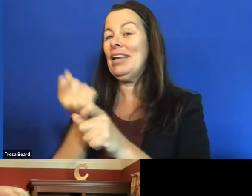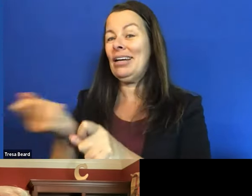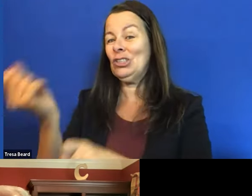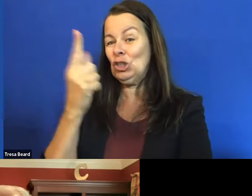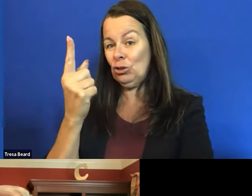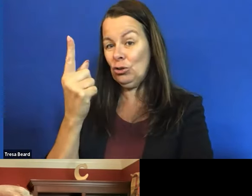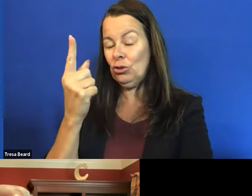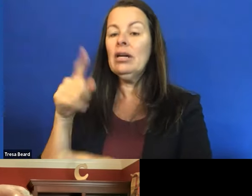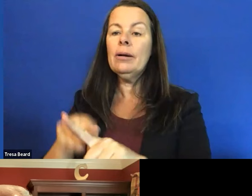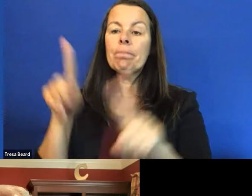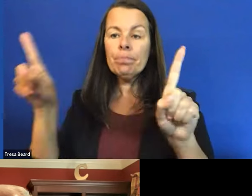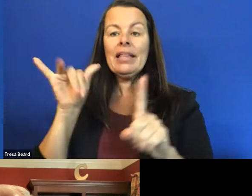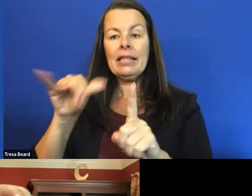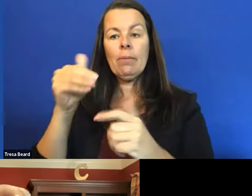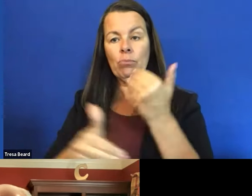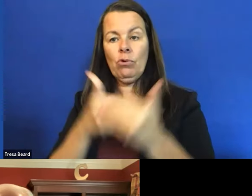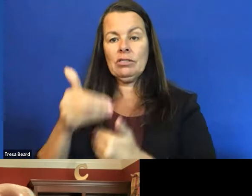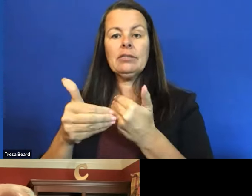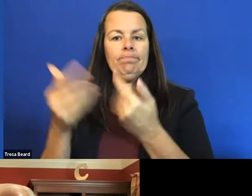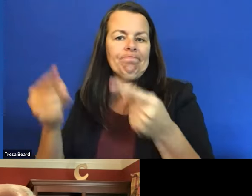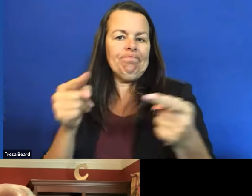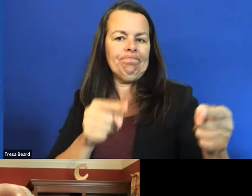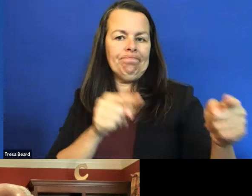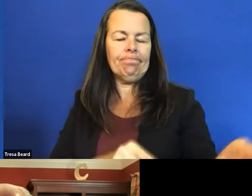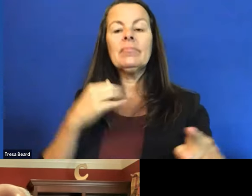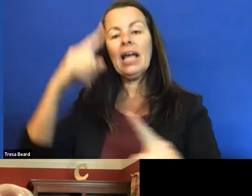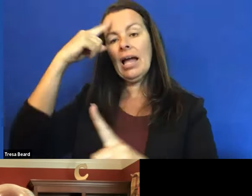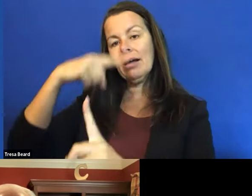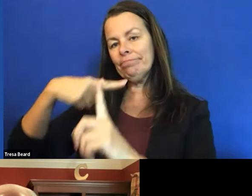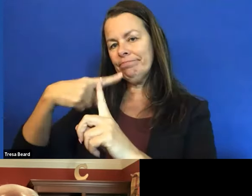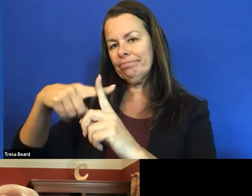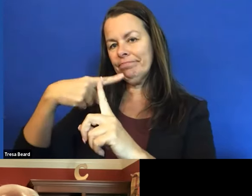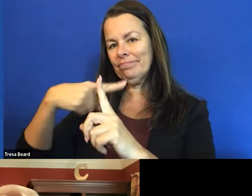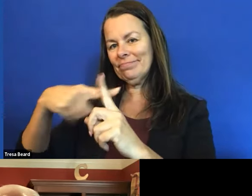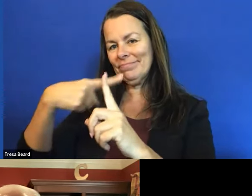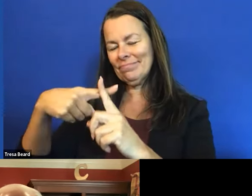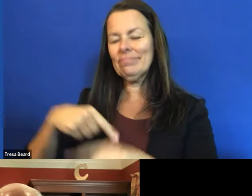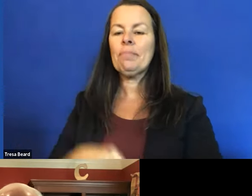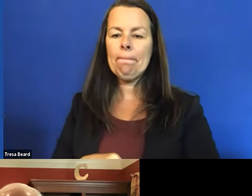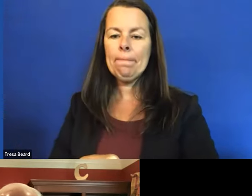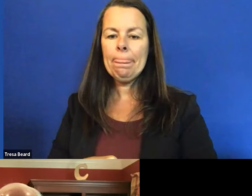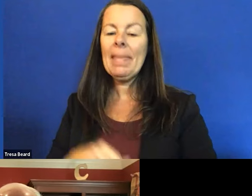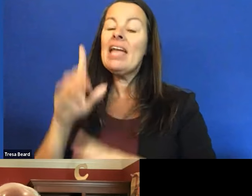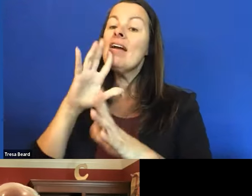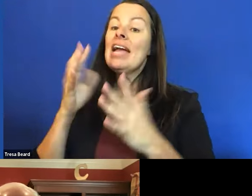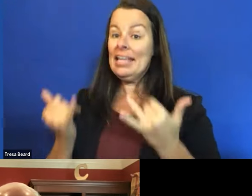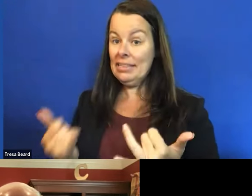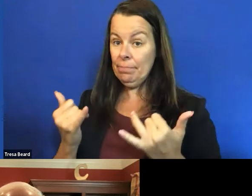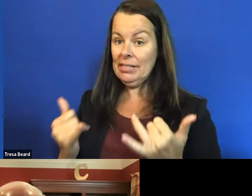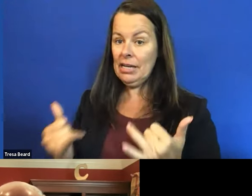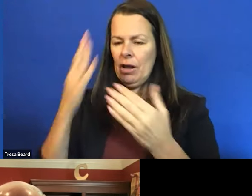the process is going and I'm optimistic that we will. In the meantime, I should let you know that